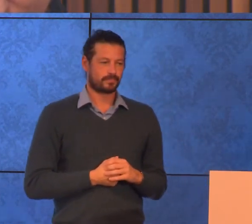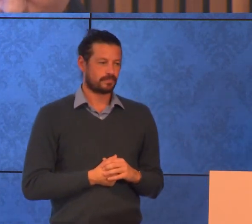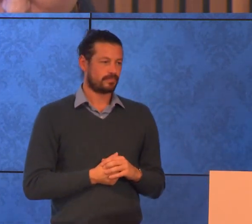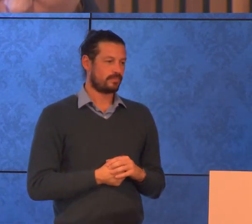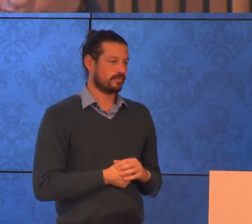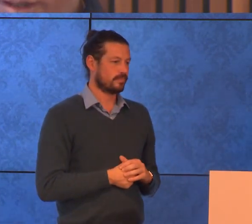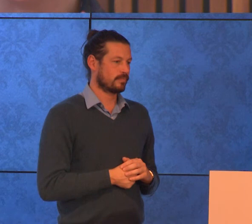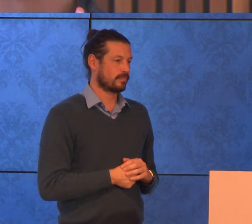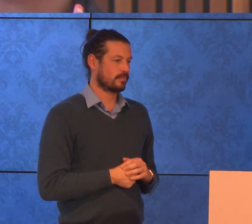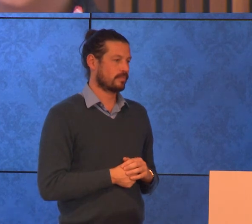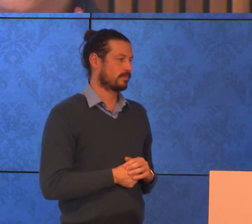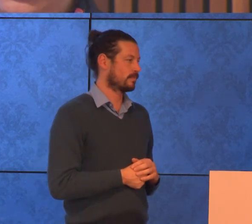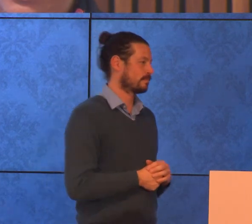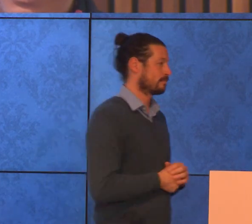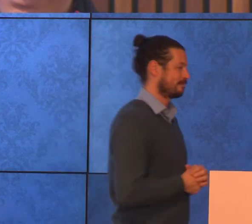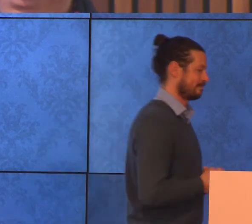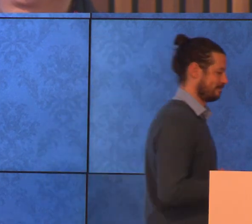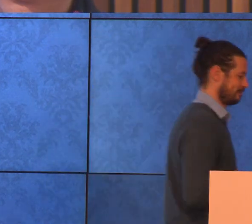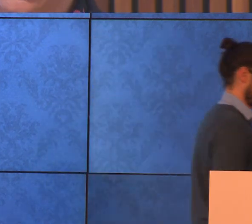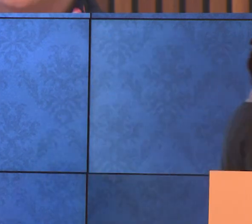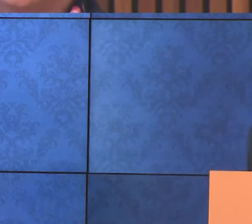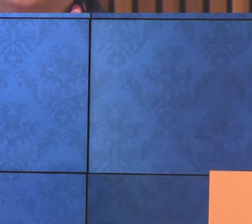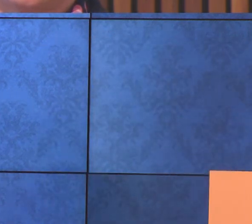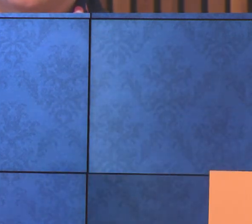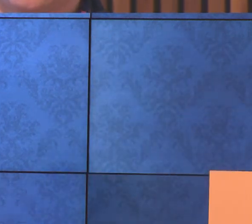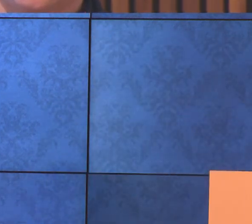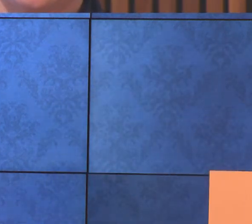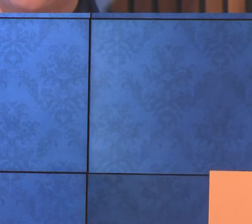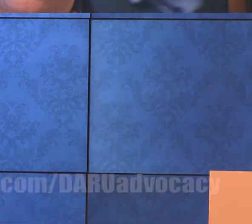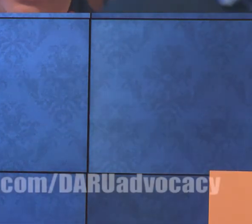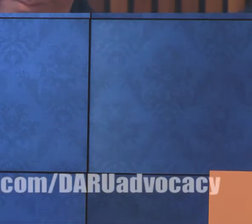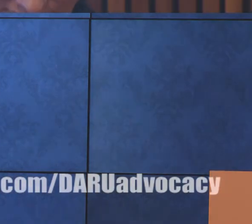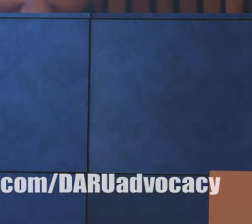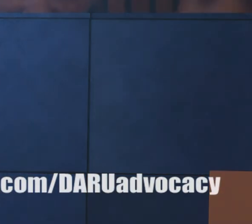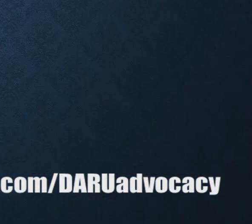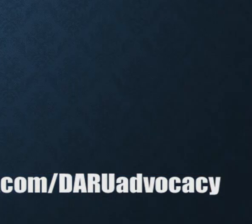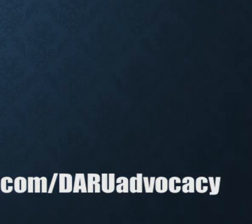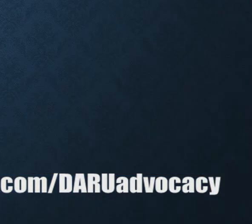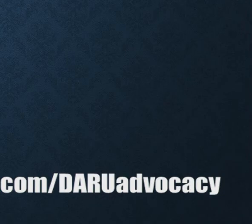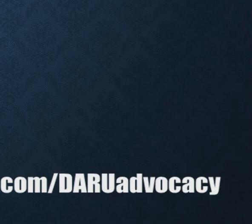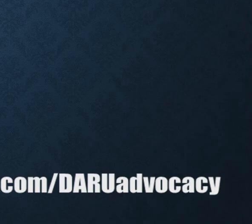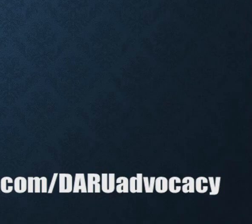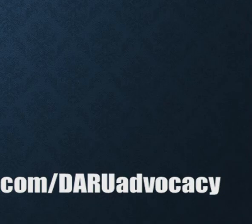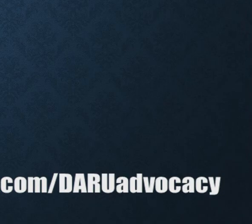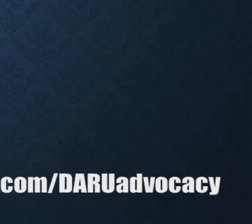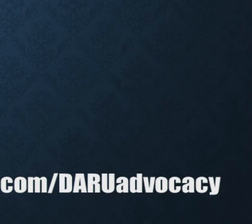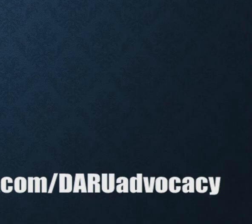thank you Thank you.